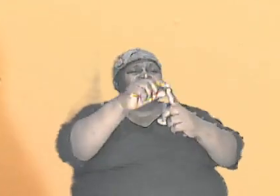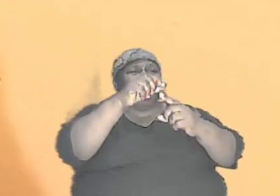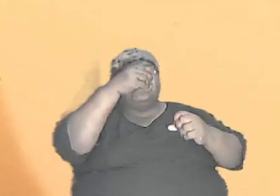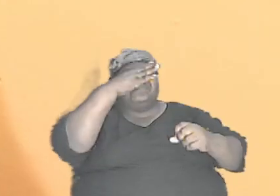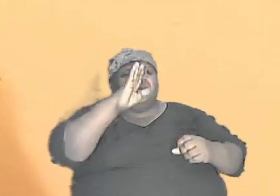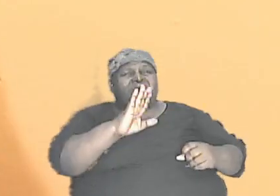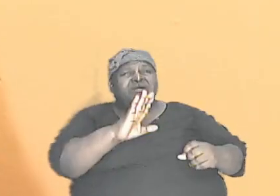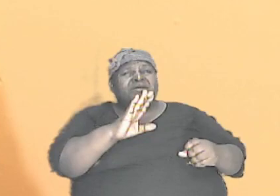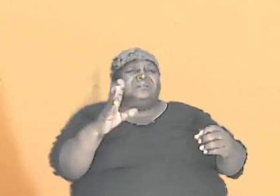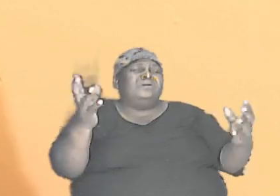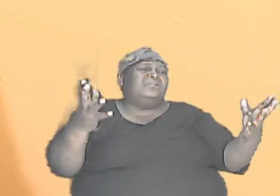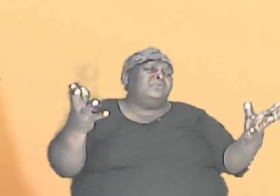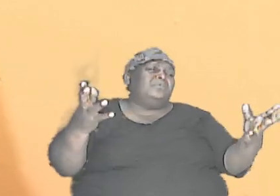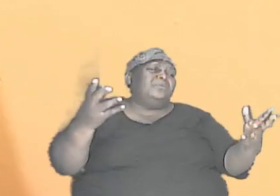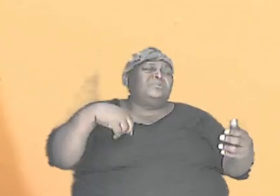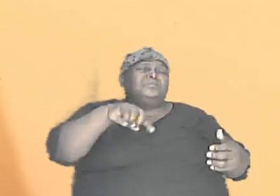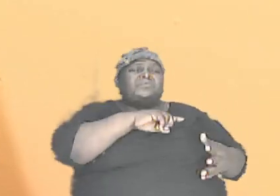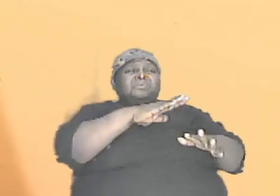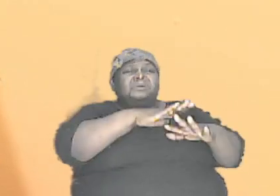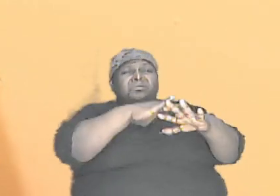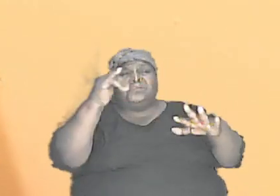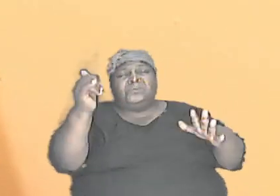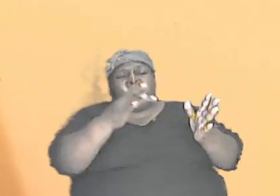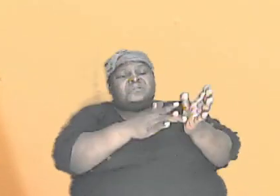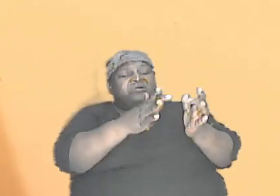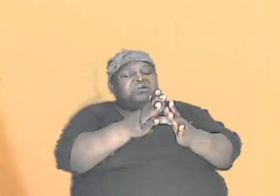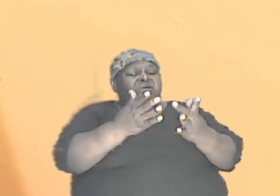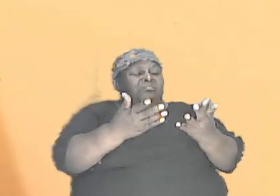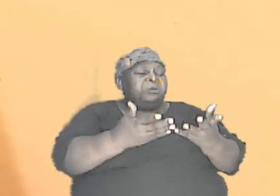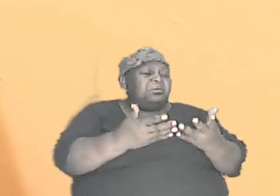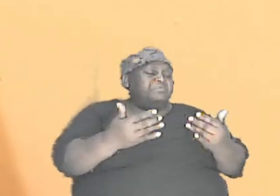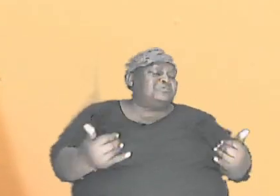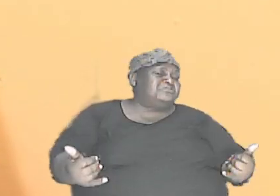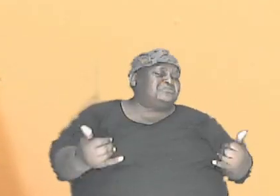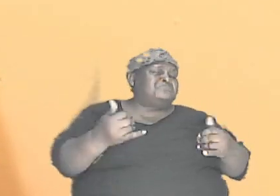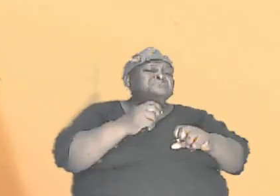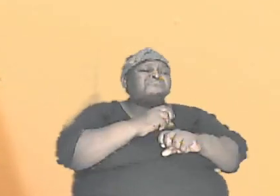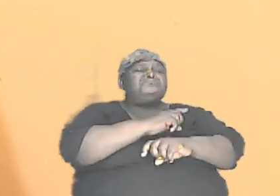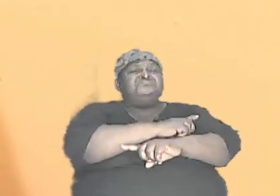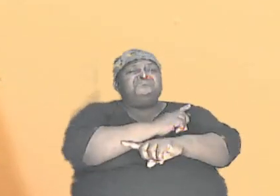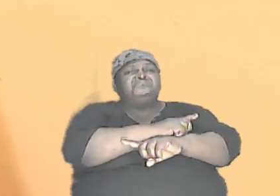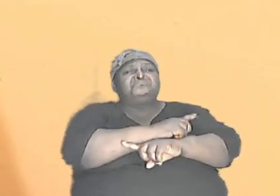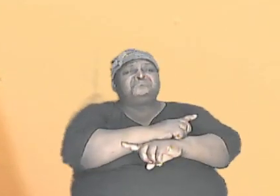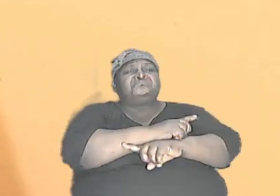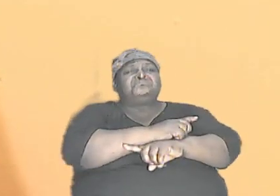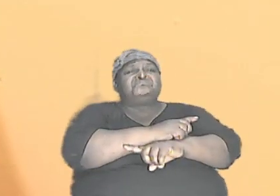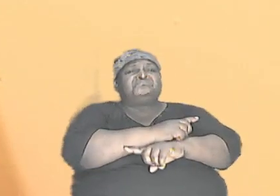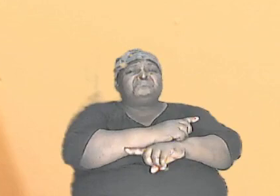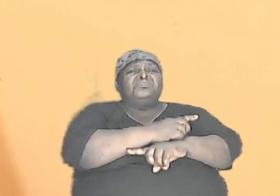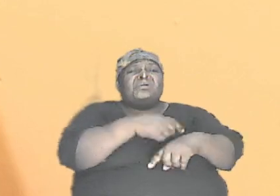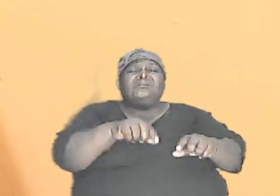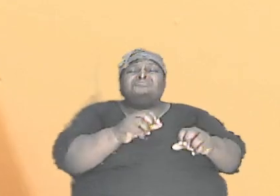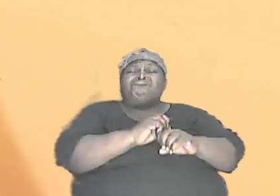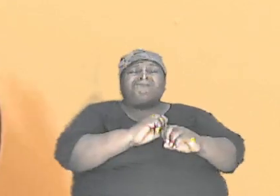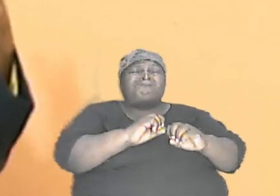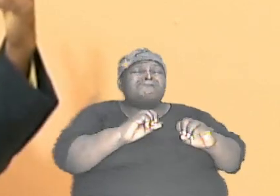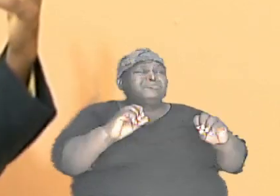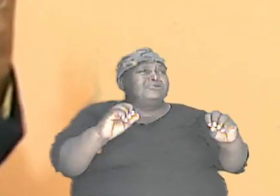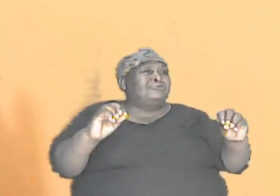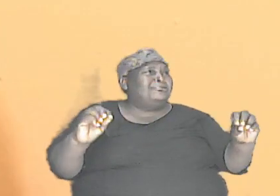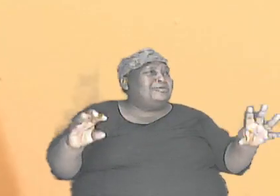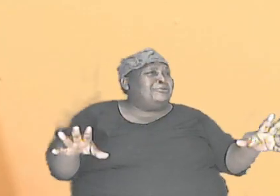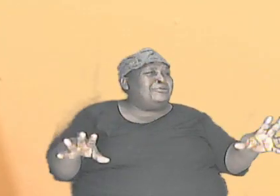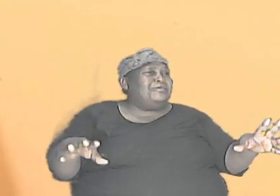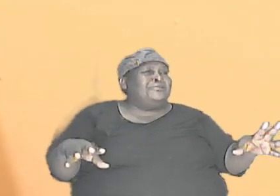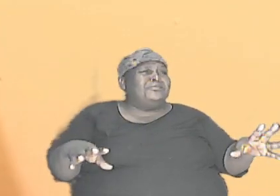in what we call the Bible today. And let no man move you. Let nothing that can